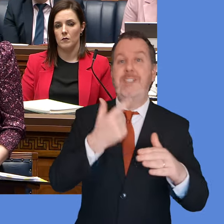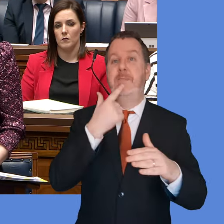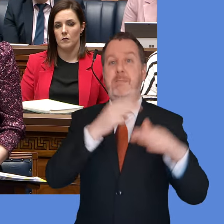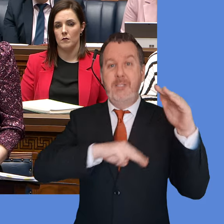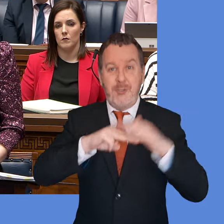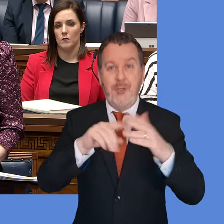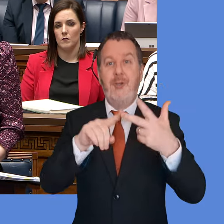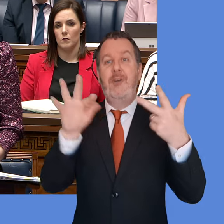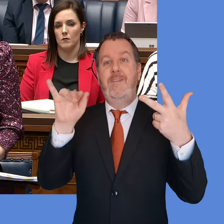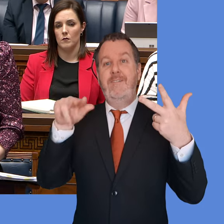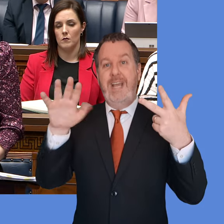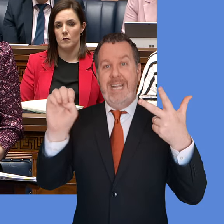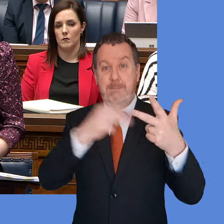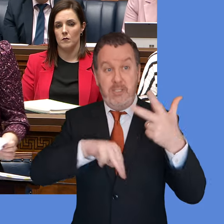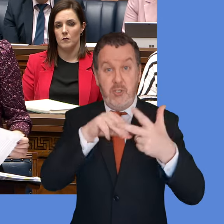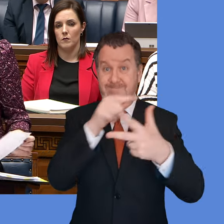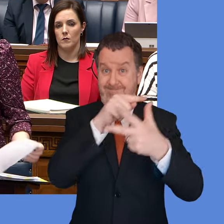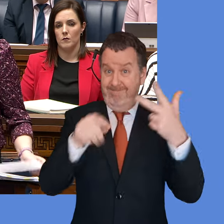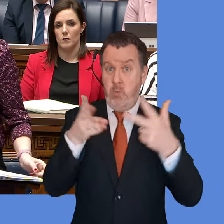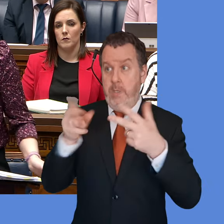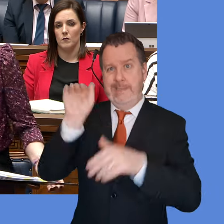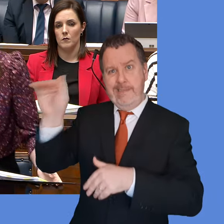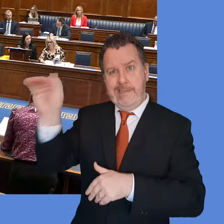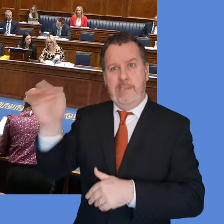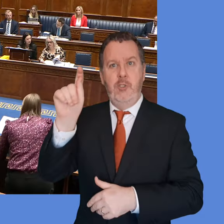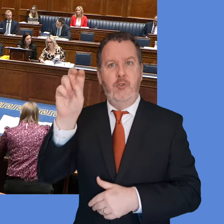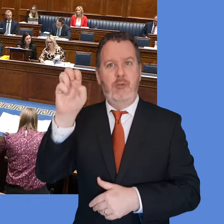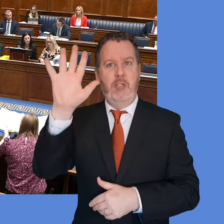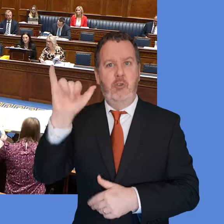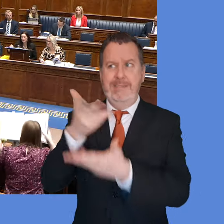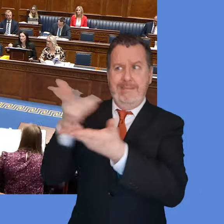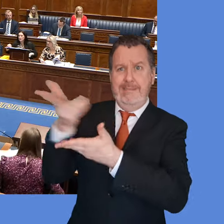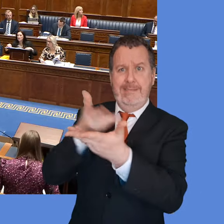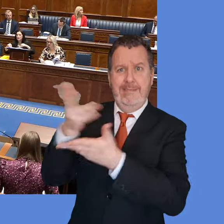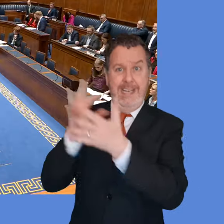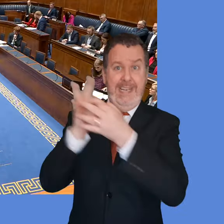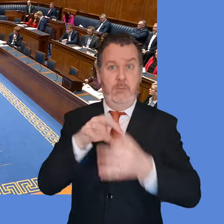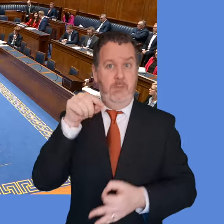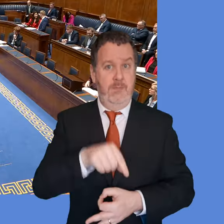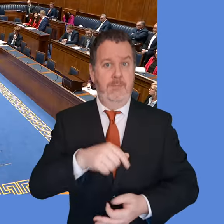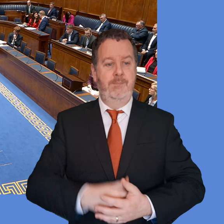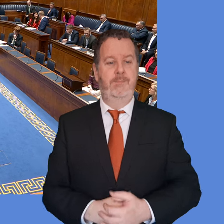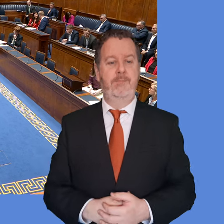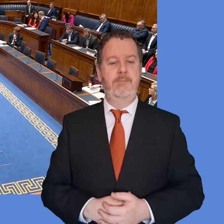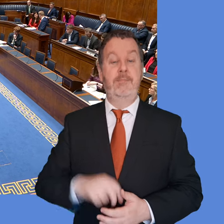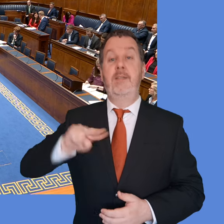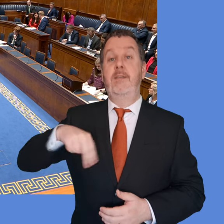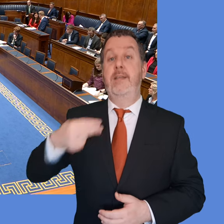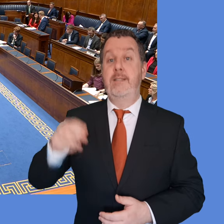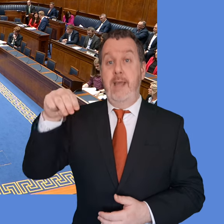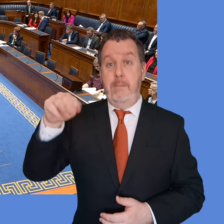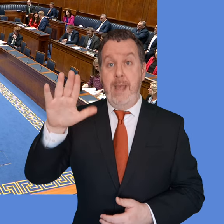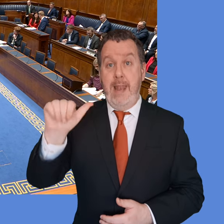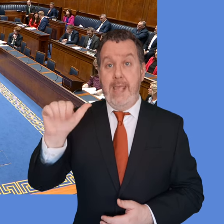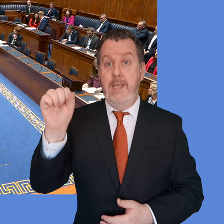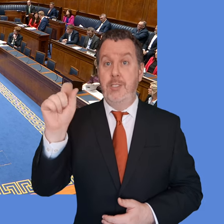Finance Minister, will be making directly to the Treasury in the coming period. Hold on short. Thank you, Minister for the update